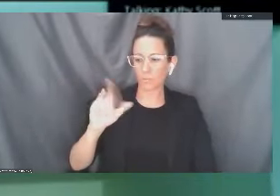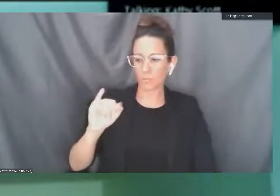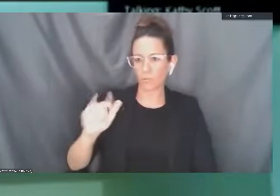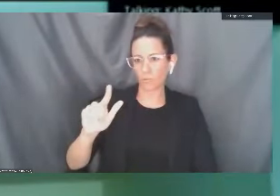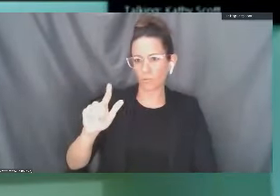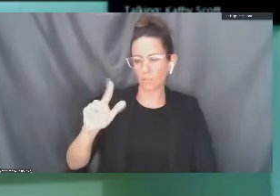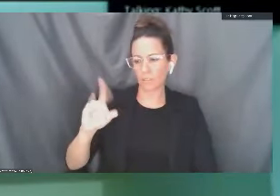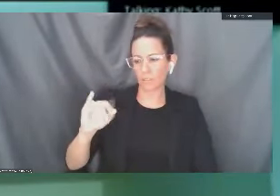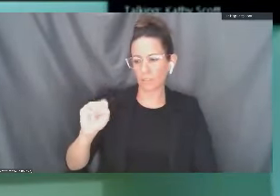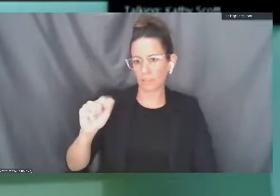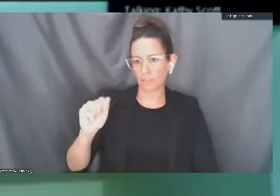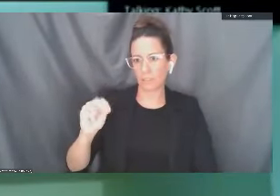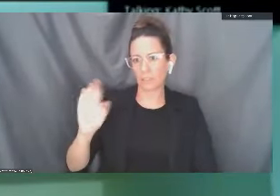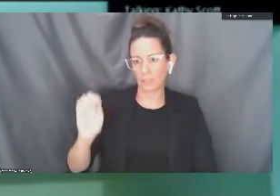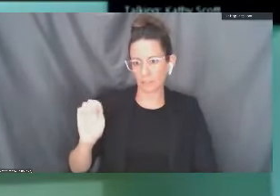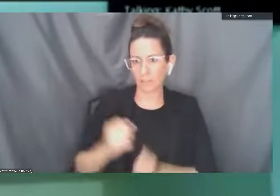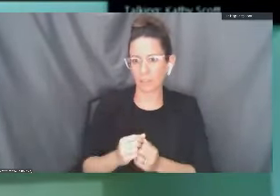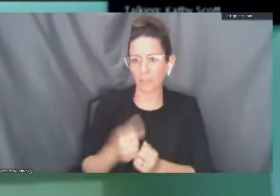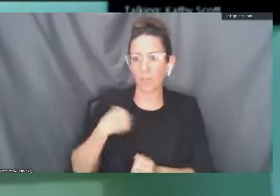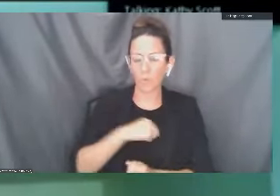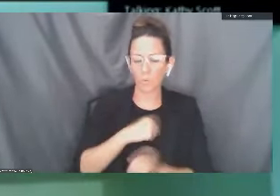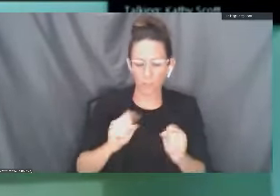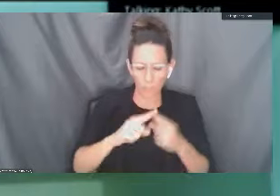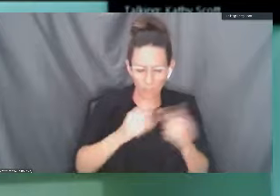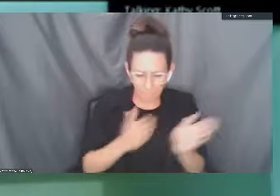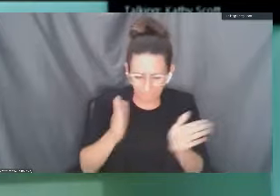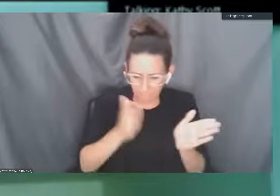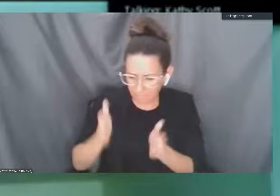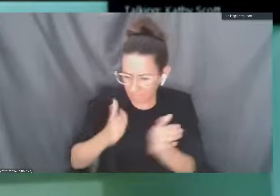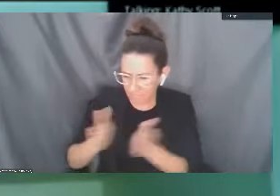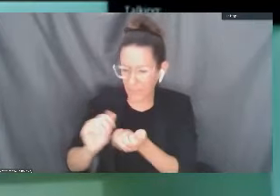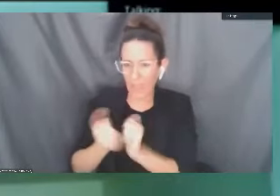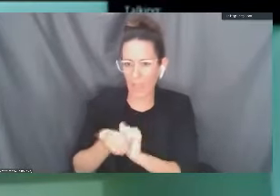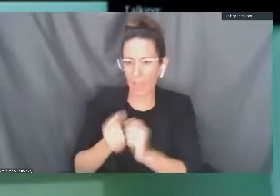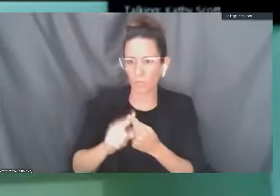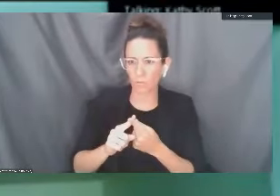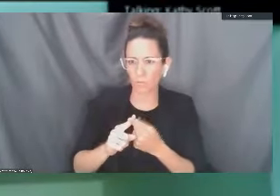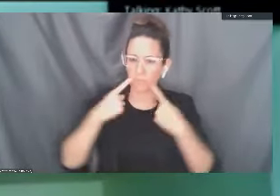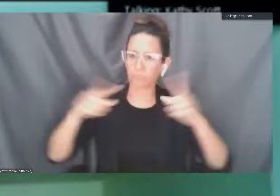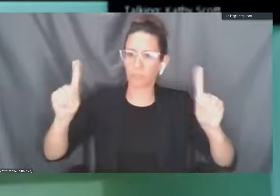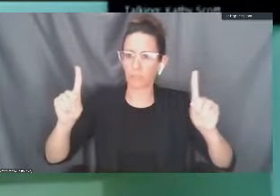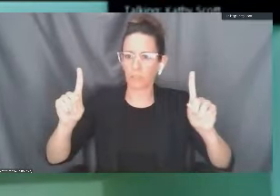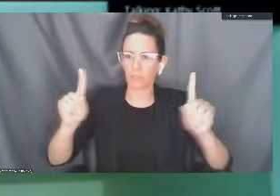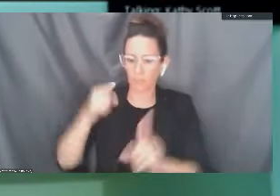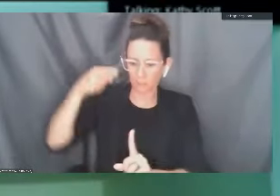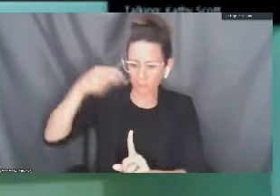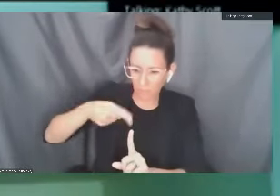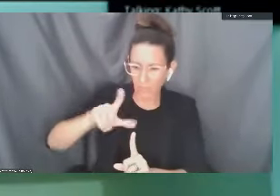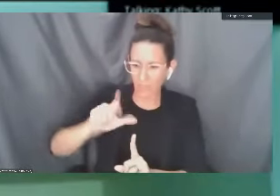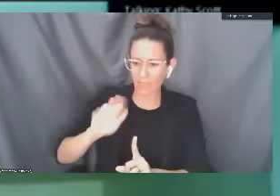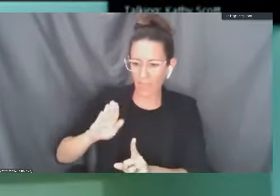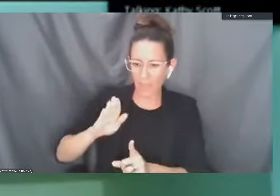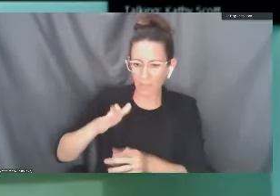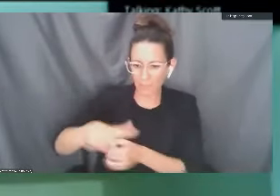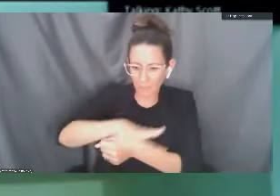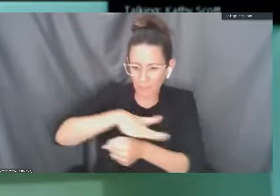plans are being created for how to engage in these practices for that particular program within that particular lab space. And this